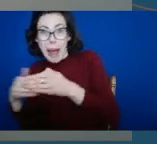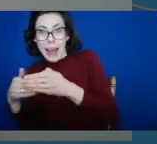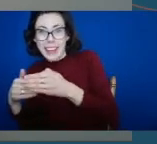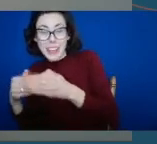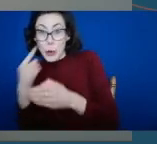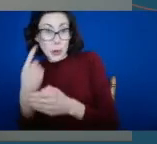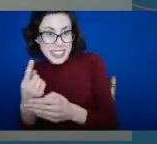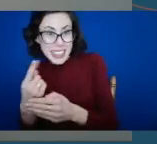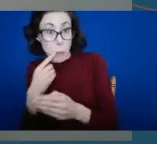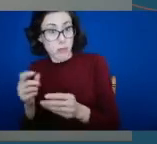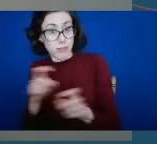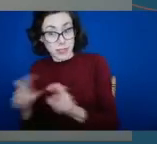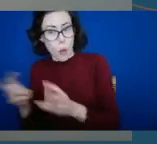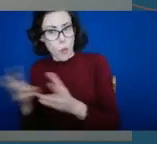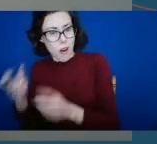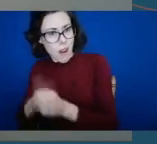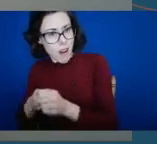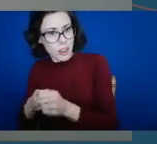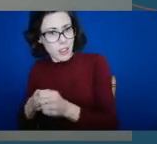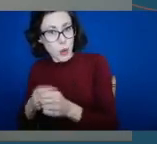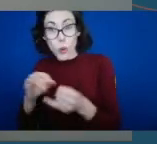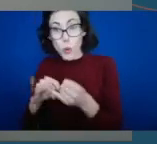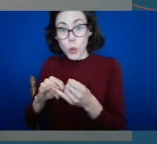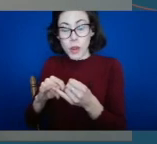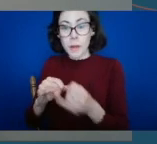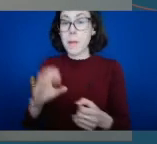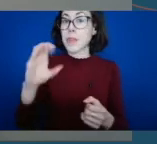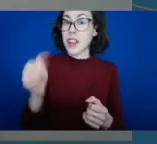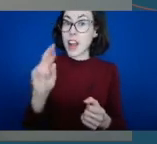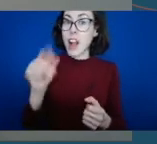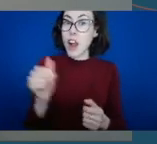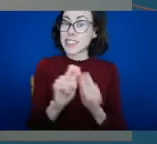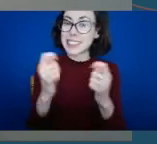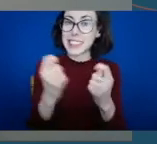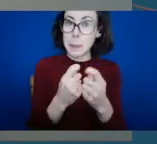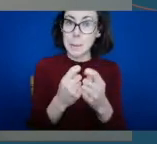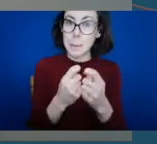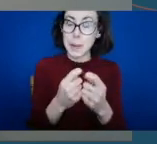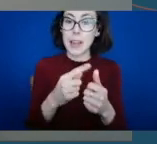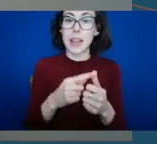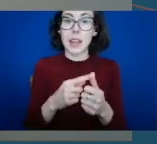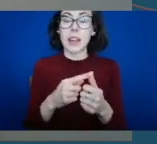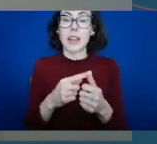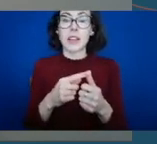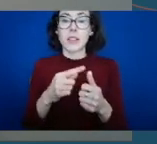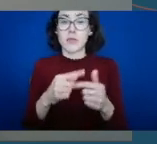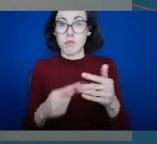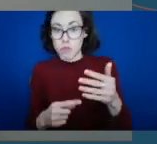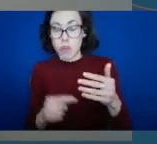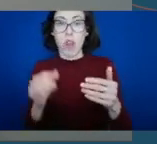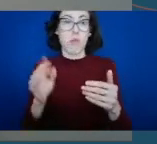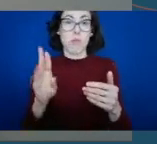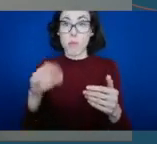beating heart of our organisation. Cara's team, Brenda, Orn, Darren, Rian, Jo, Aoife and Paul